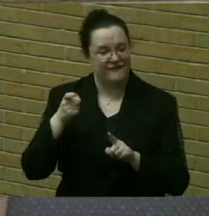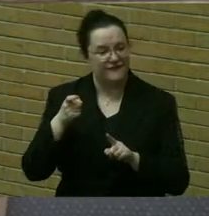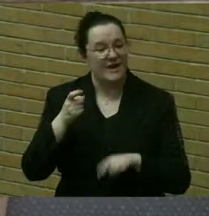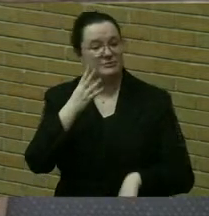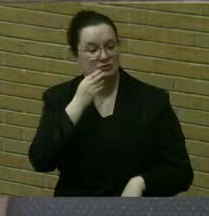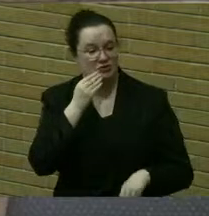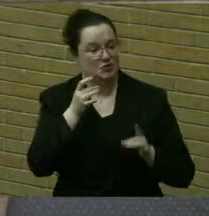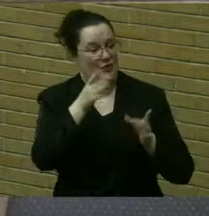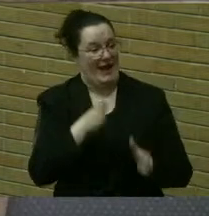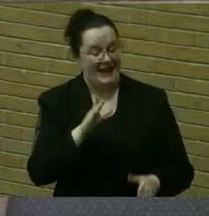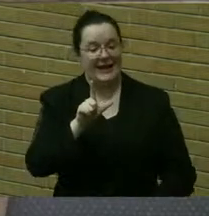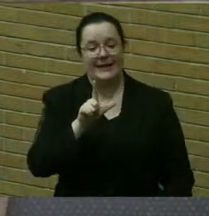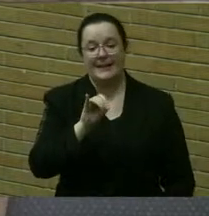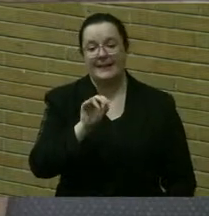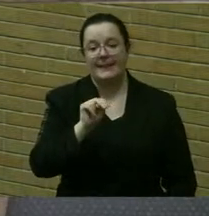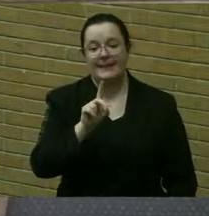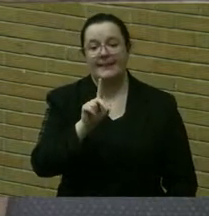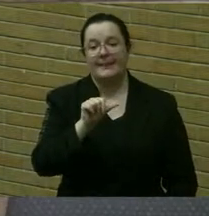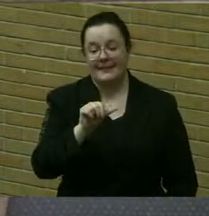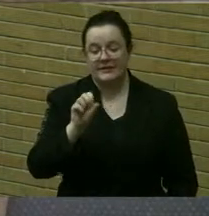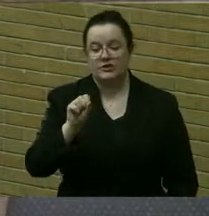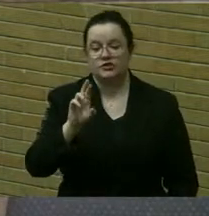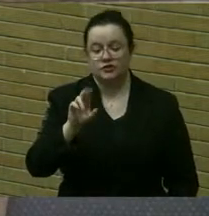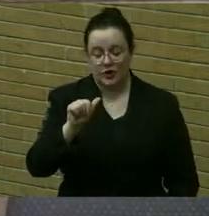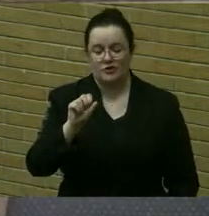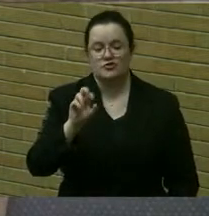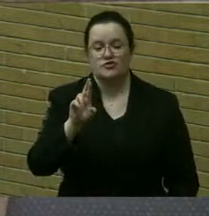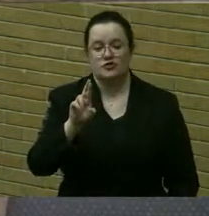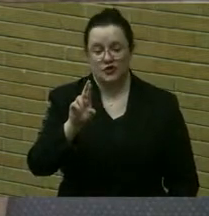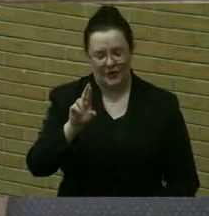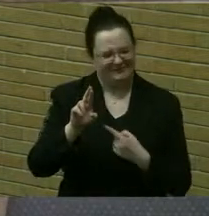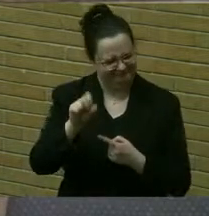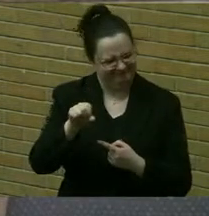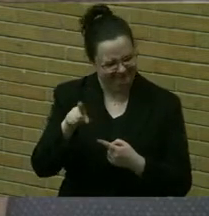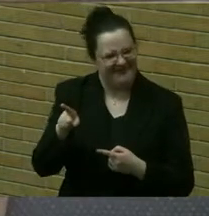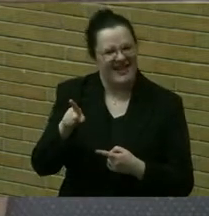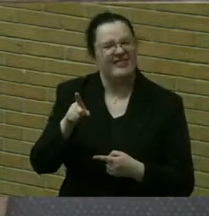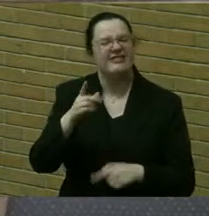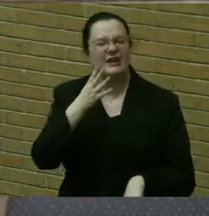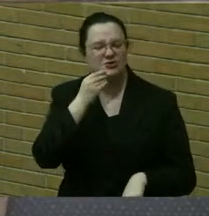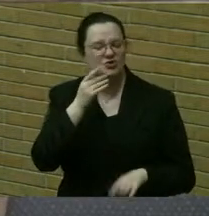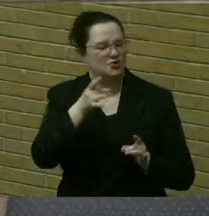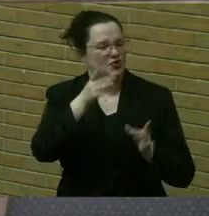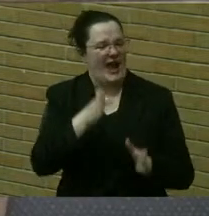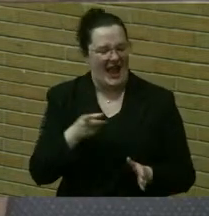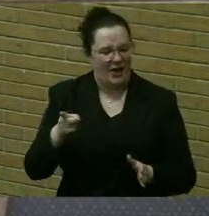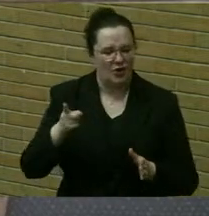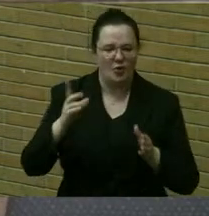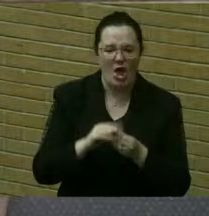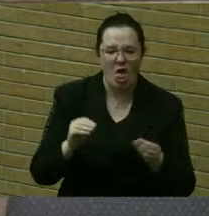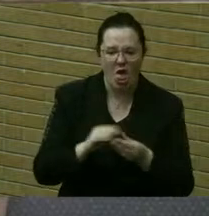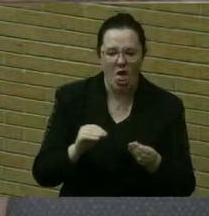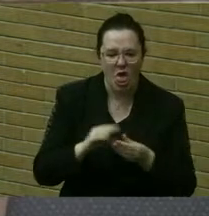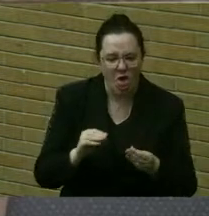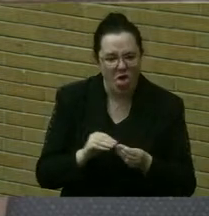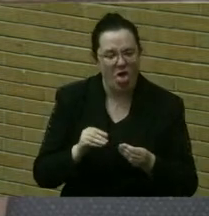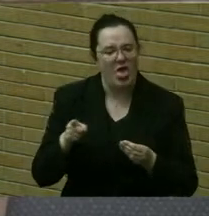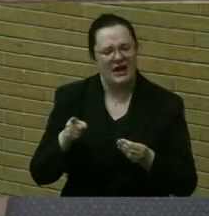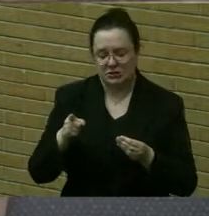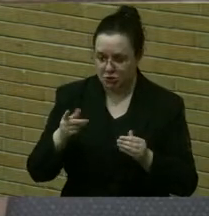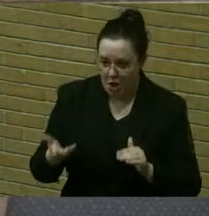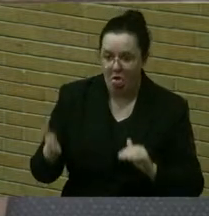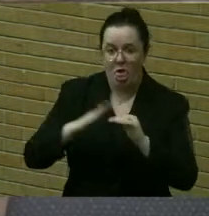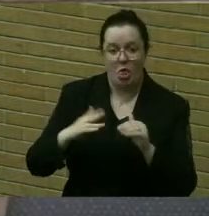Yes, Linda Sarsour, the same Jew-hater that has touted her connections with Louis Farrakhan, the man who has amplified Jew